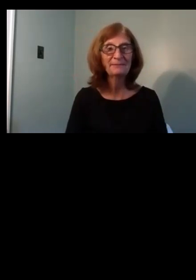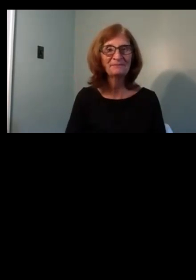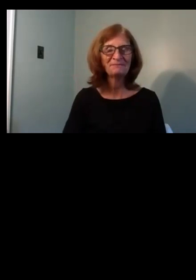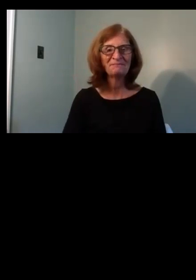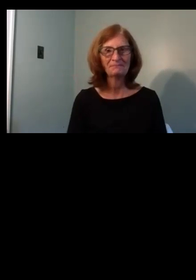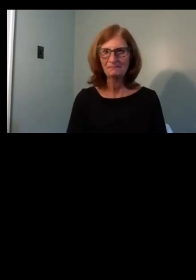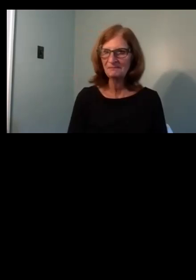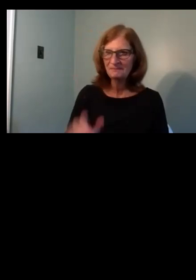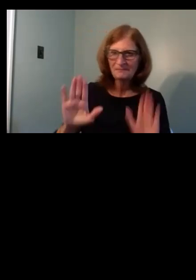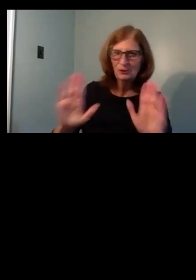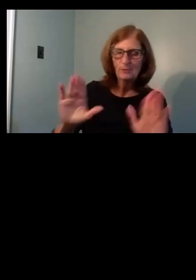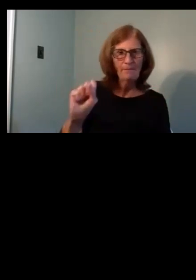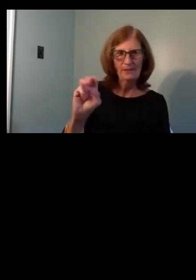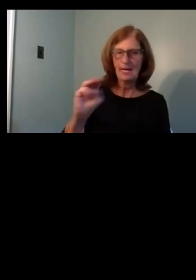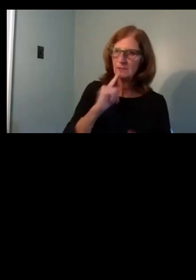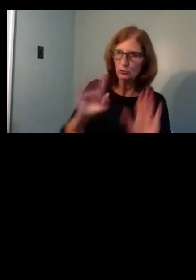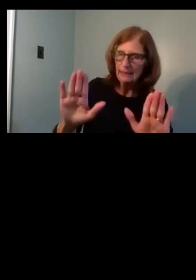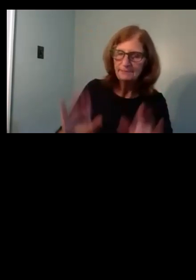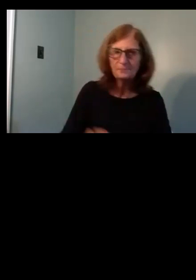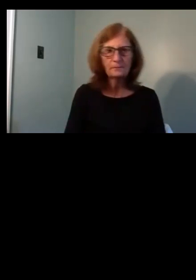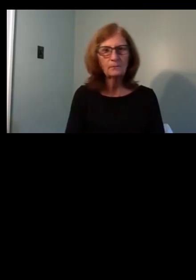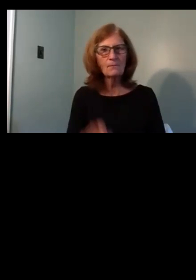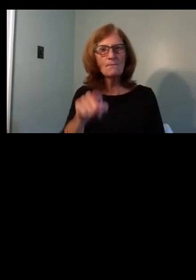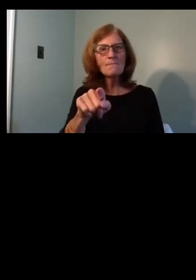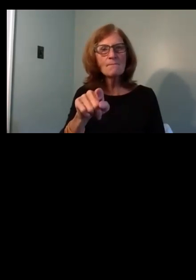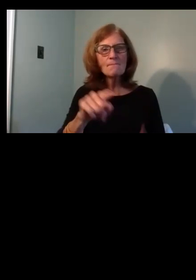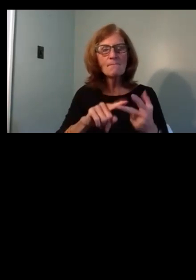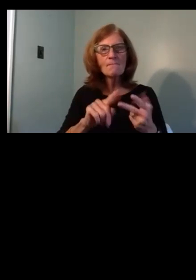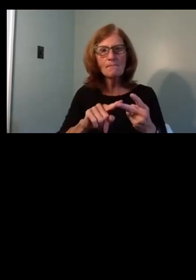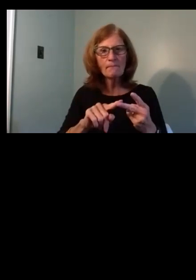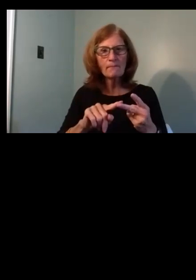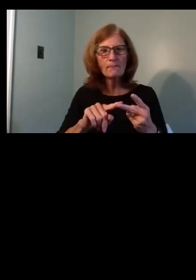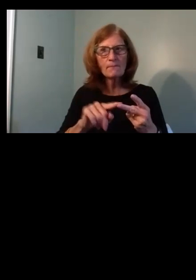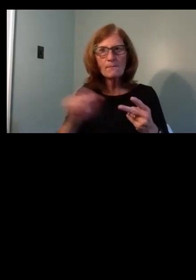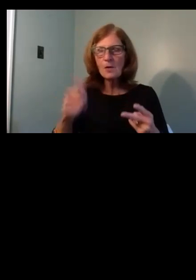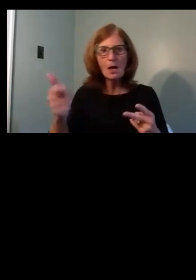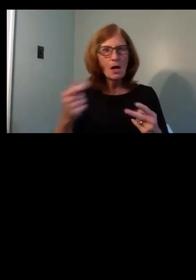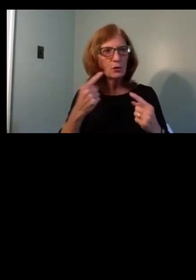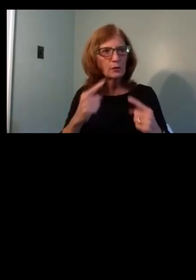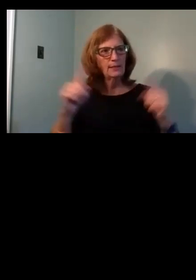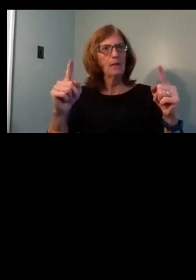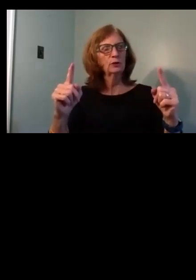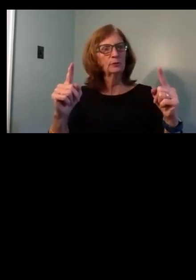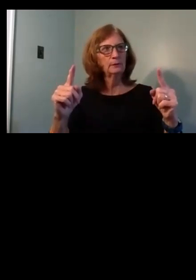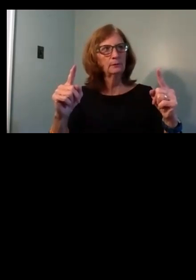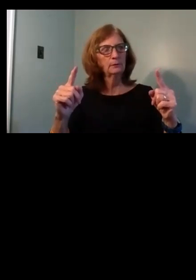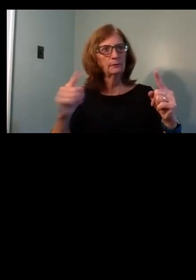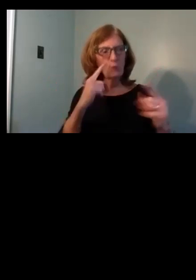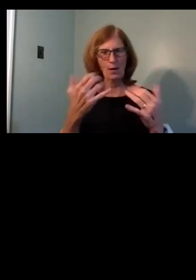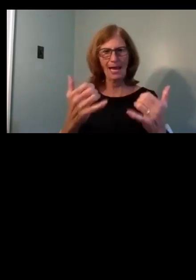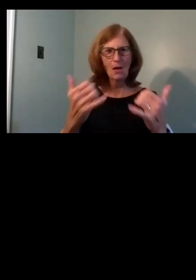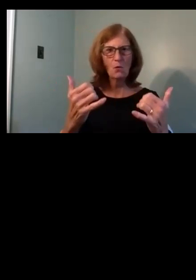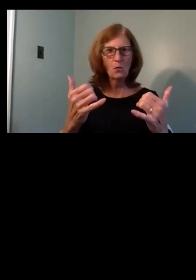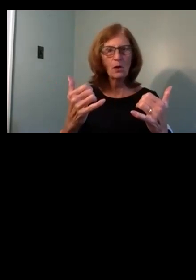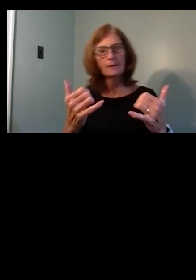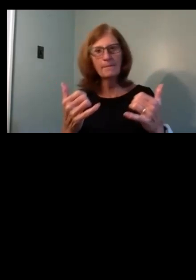Great. The only other announcements that are probably worth making at the moment are that